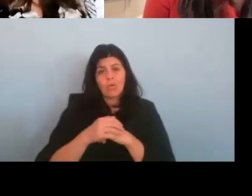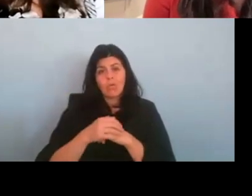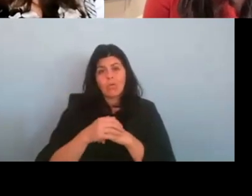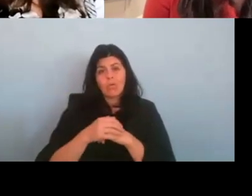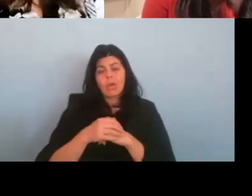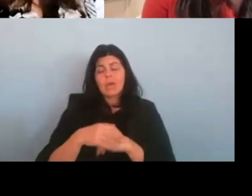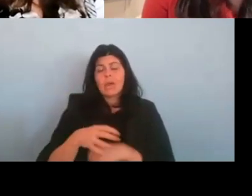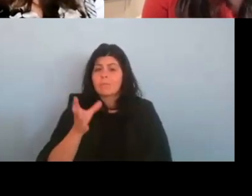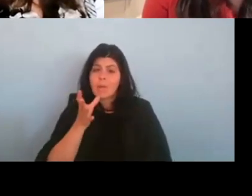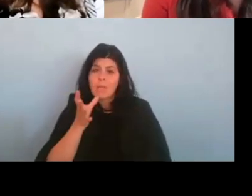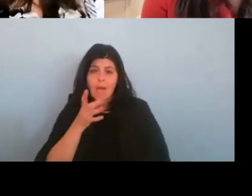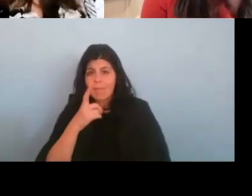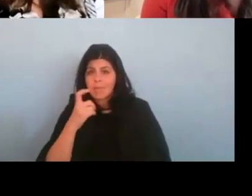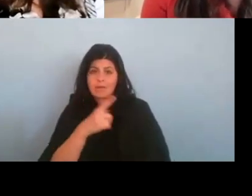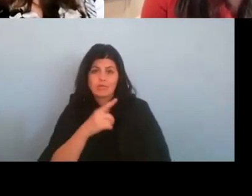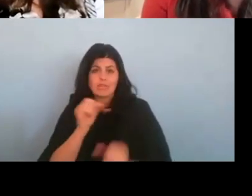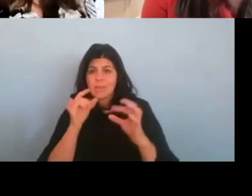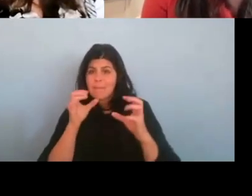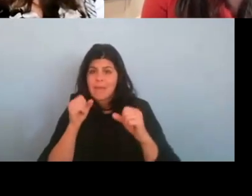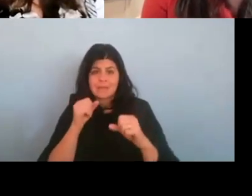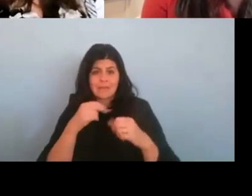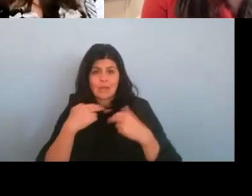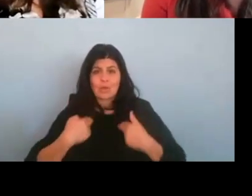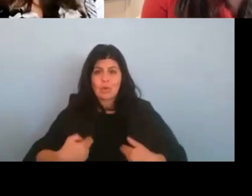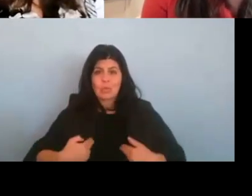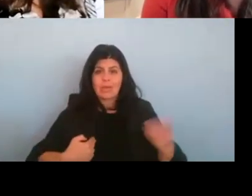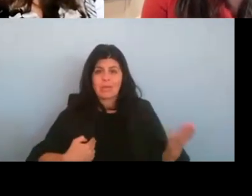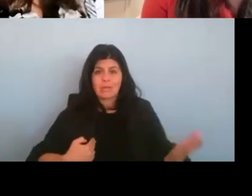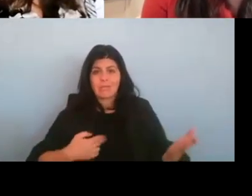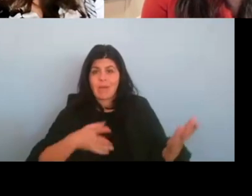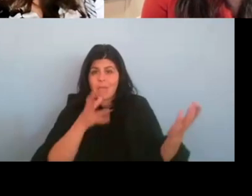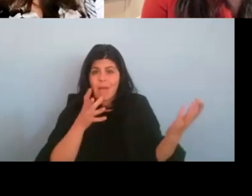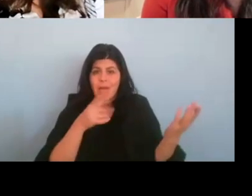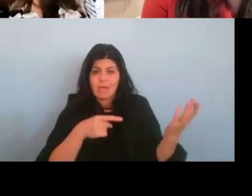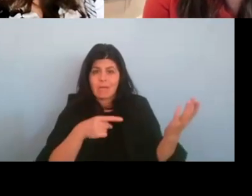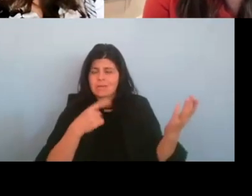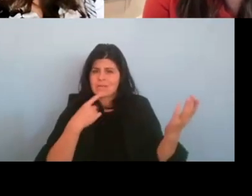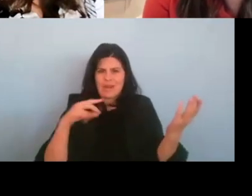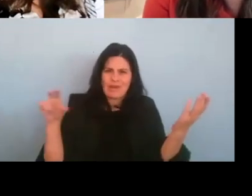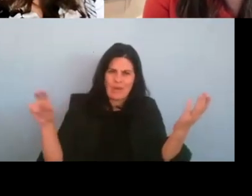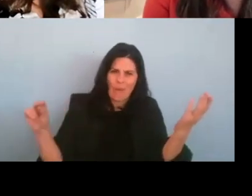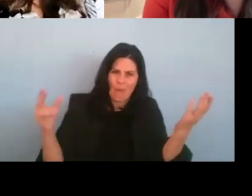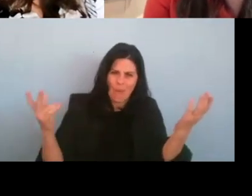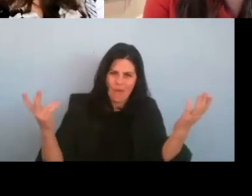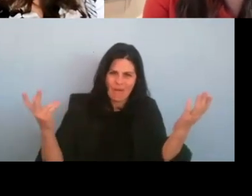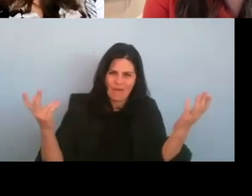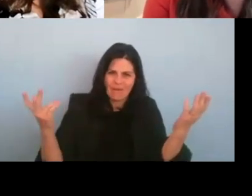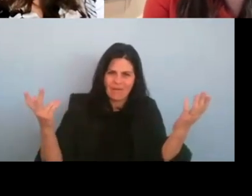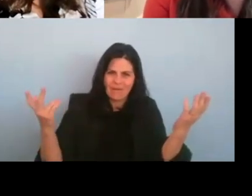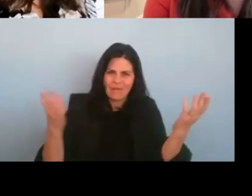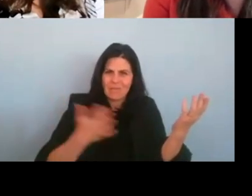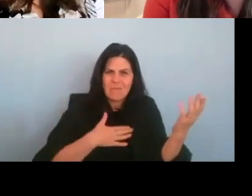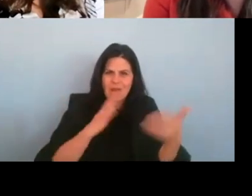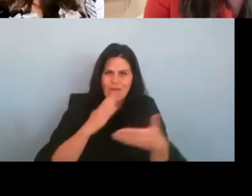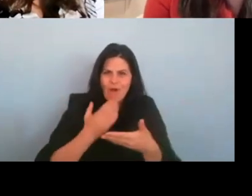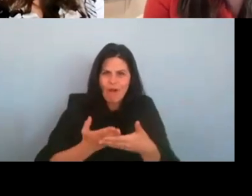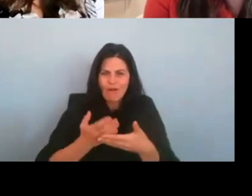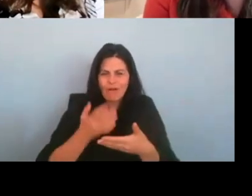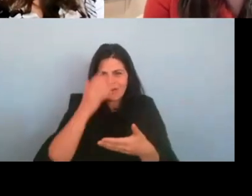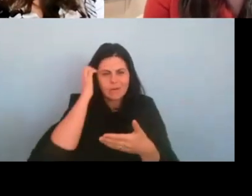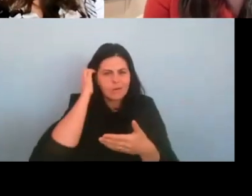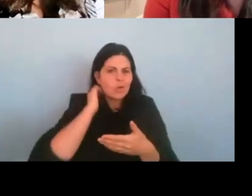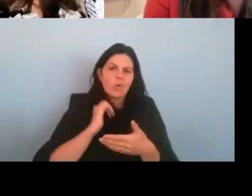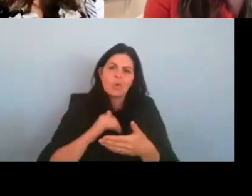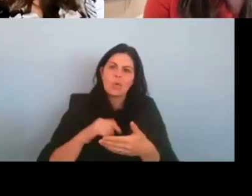mother being the amazing human that she is, um, said, no, this is my daughter and we are going to